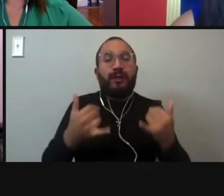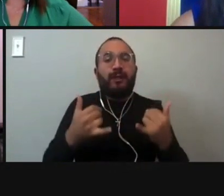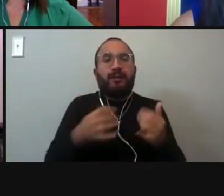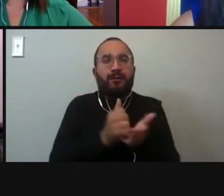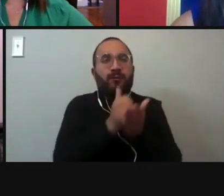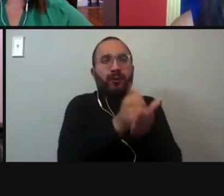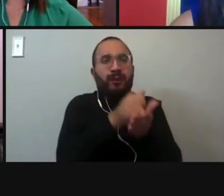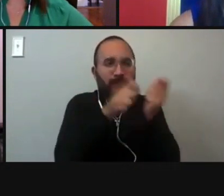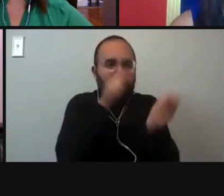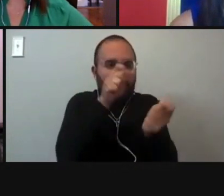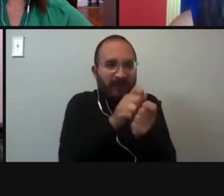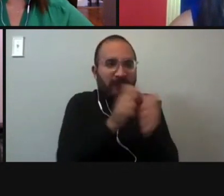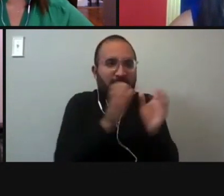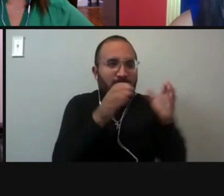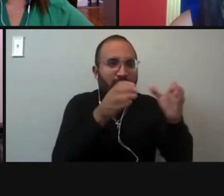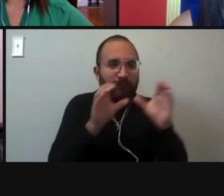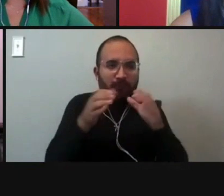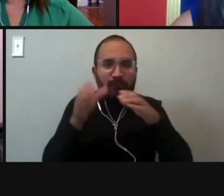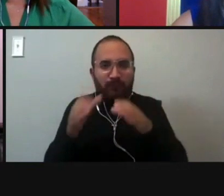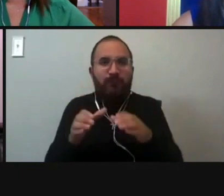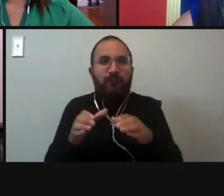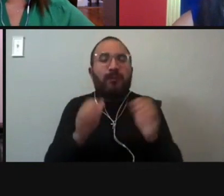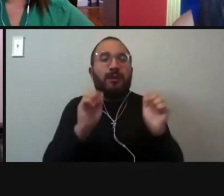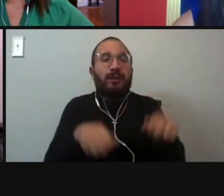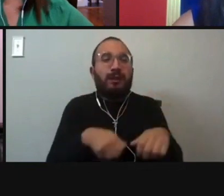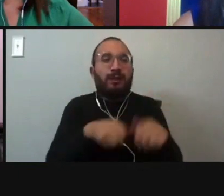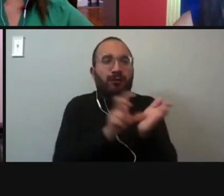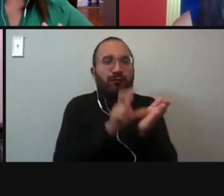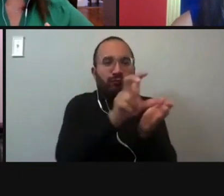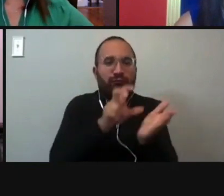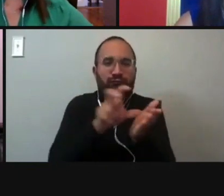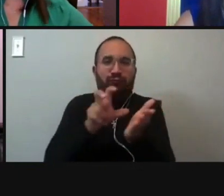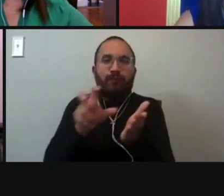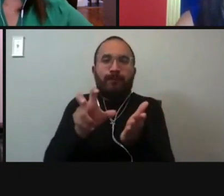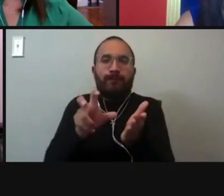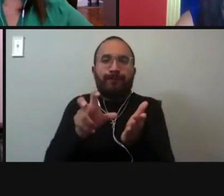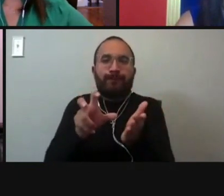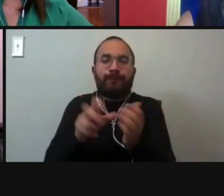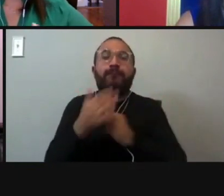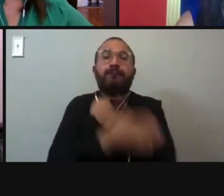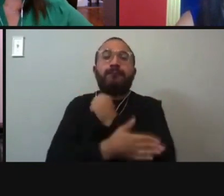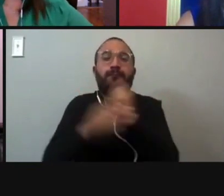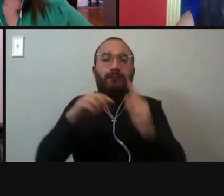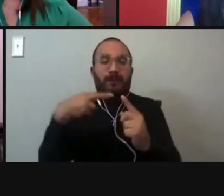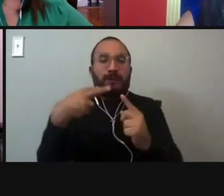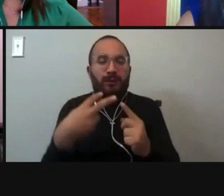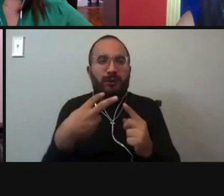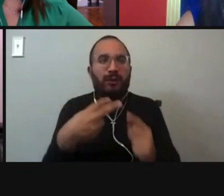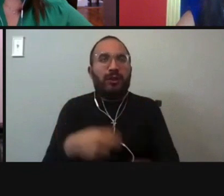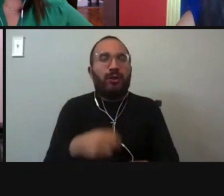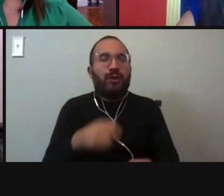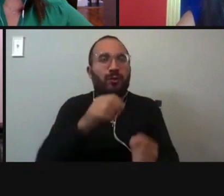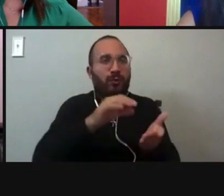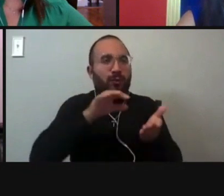as well as the municipalities. So I think we, we, I think as a county, we learned a lot about what worked and what